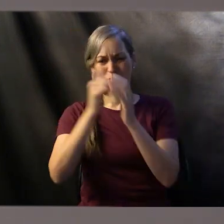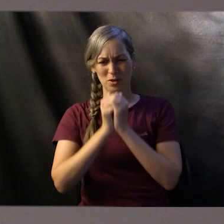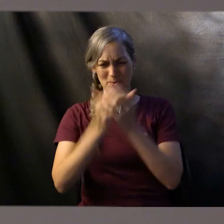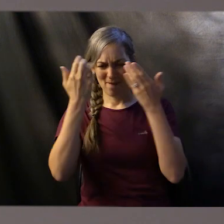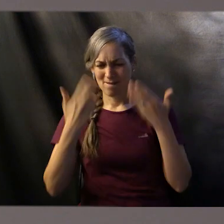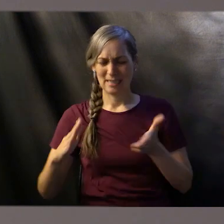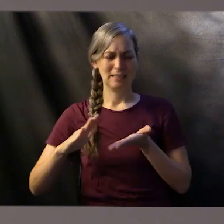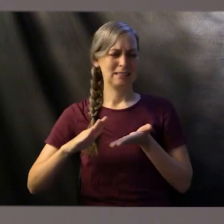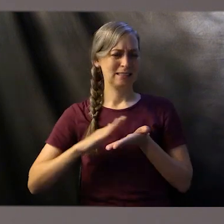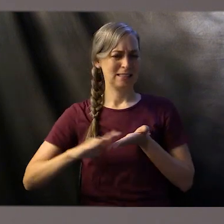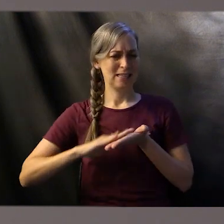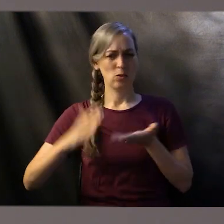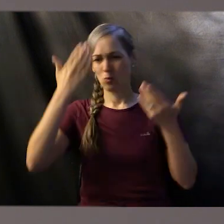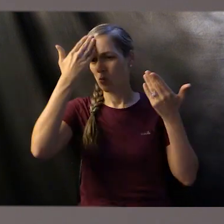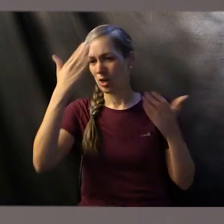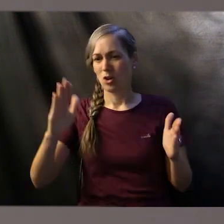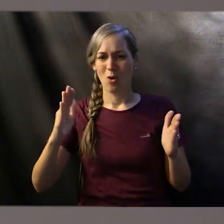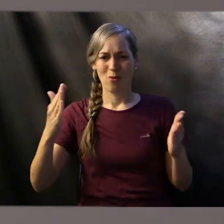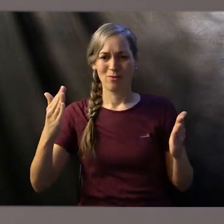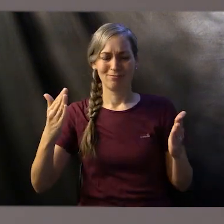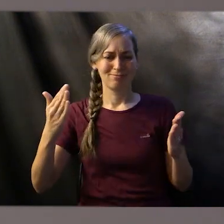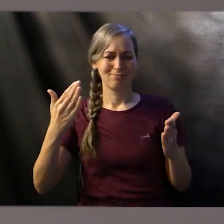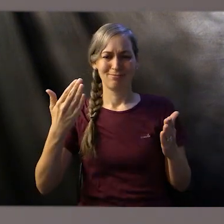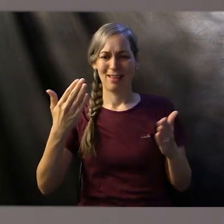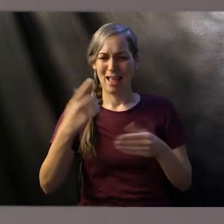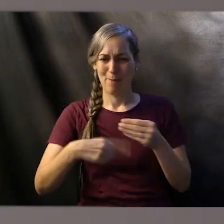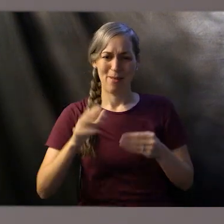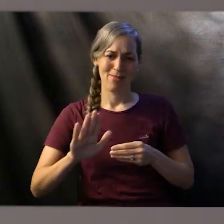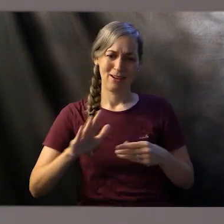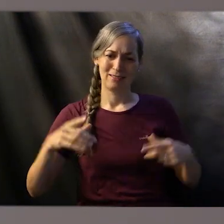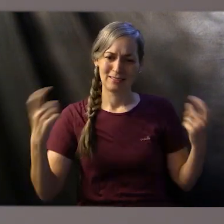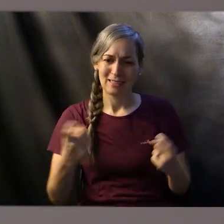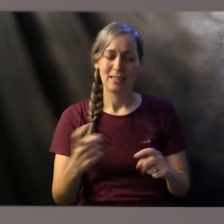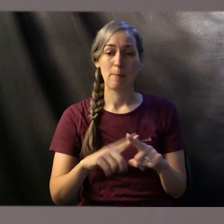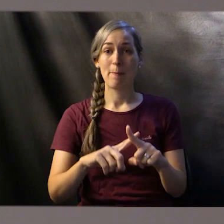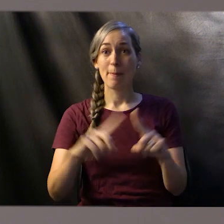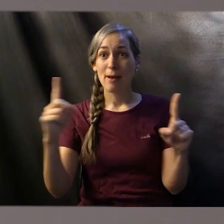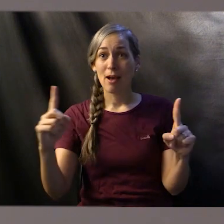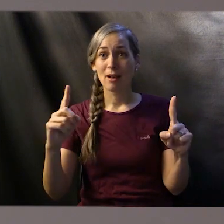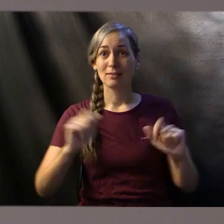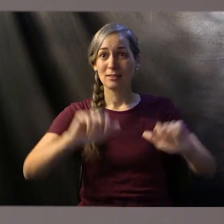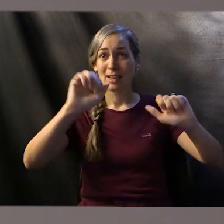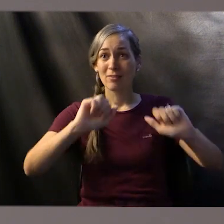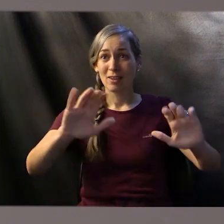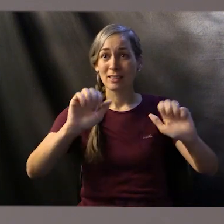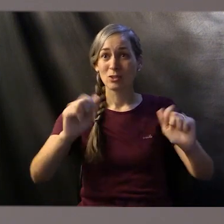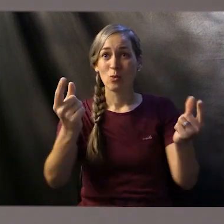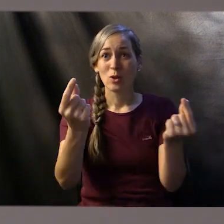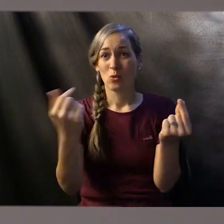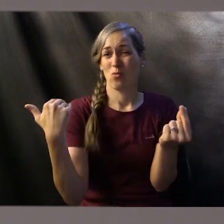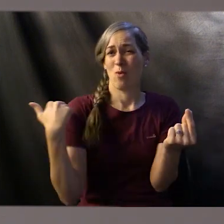consciousness of sins? But in these sacrifices, there is a reminder of sins every year, for it is